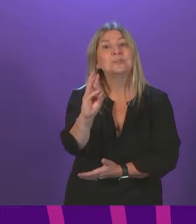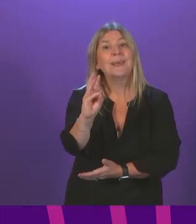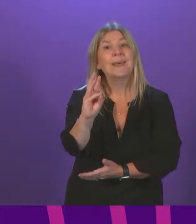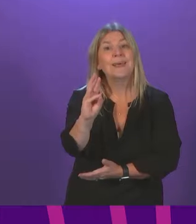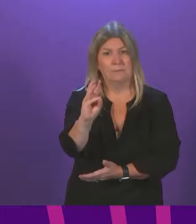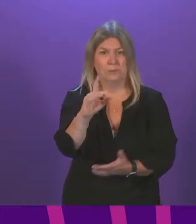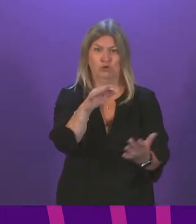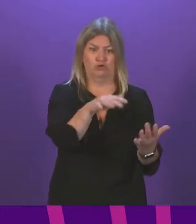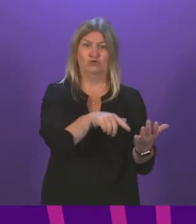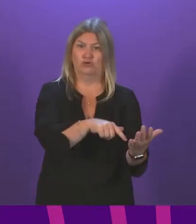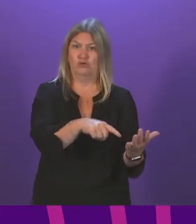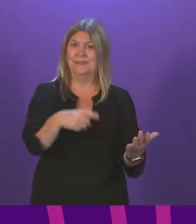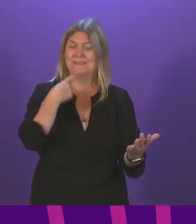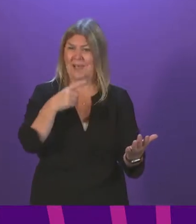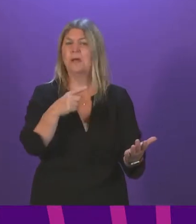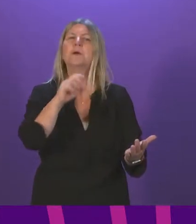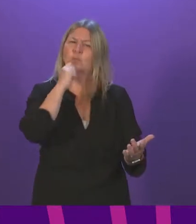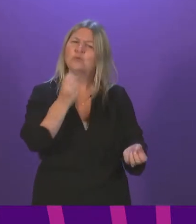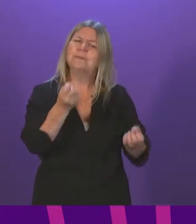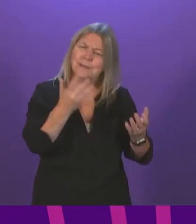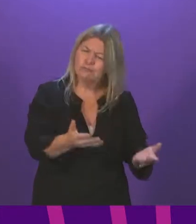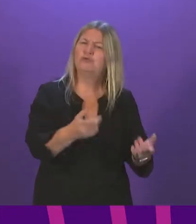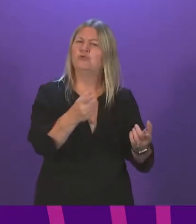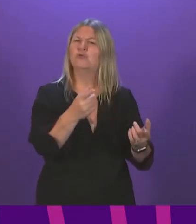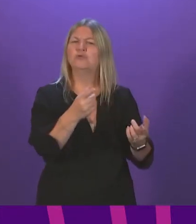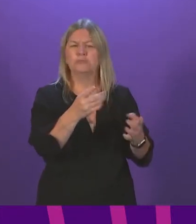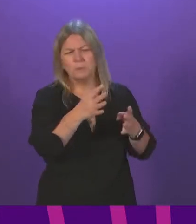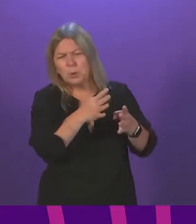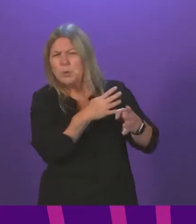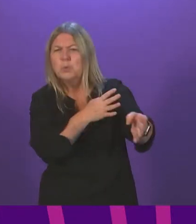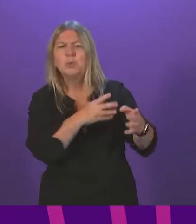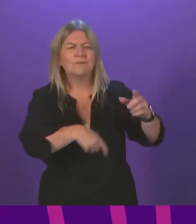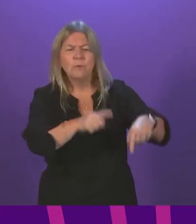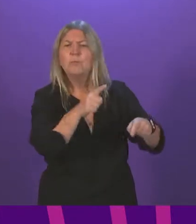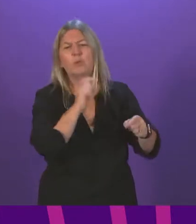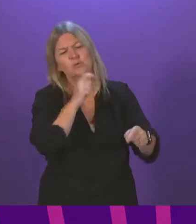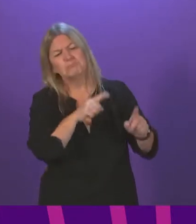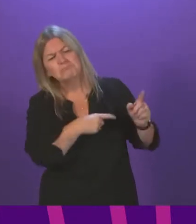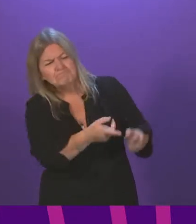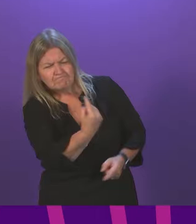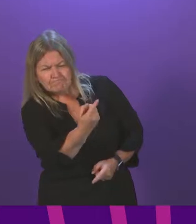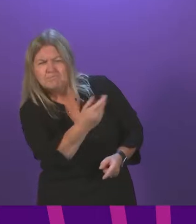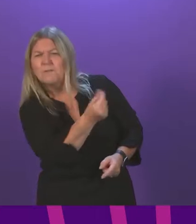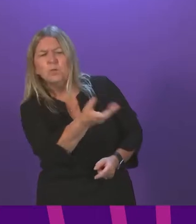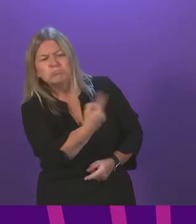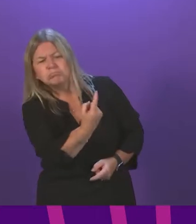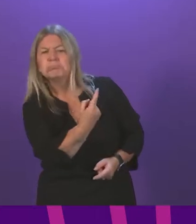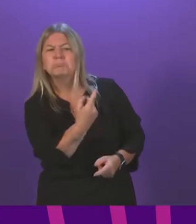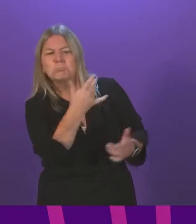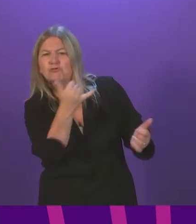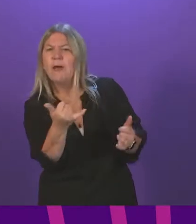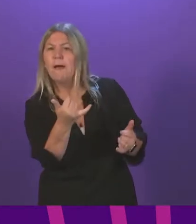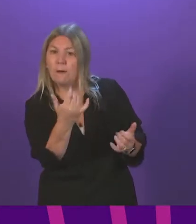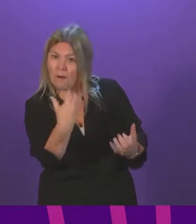surprise when the Health Secretary talked about it on radio at the start of the week. In relation to Mr Kerr's point,